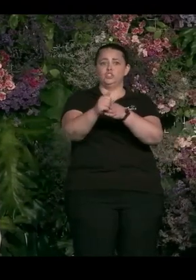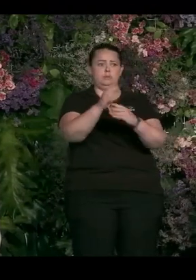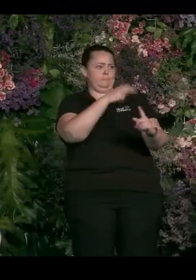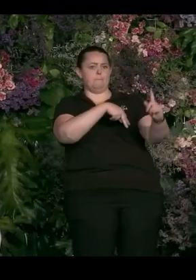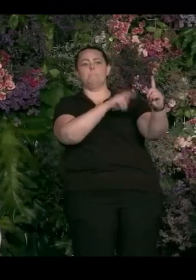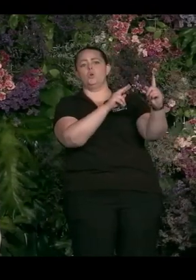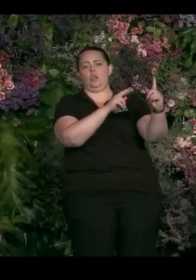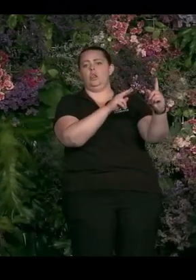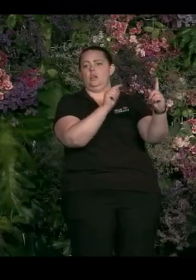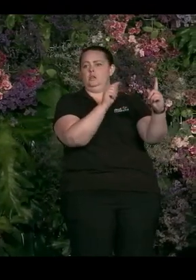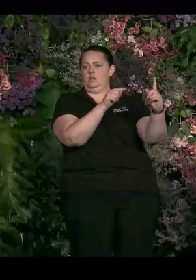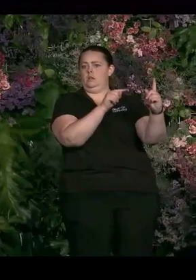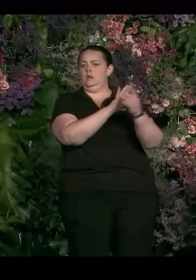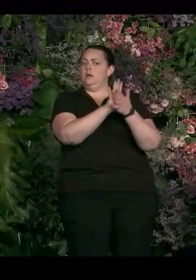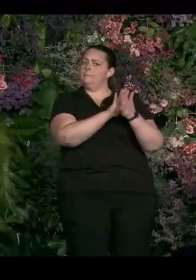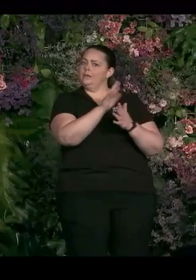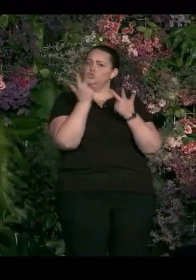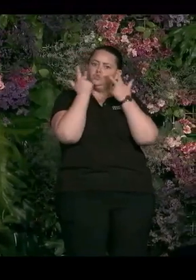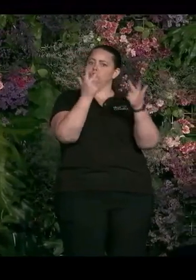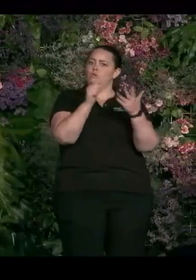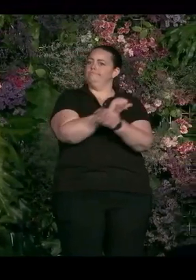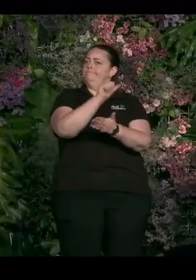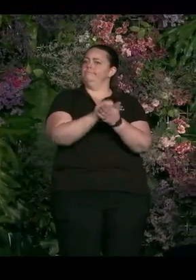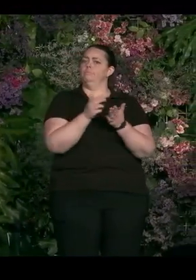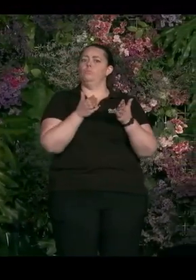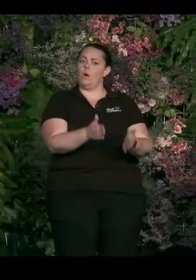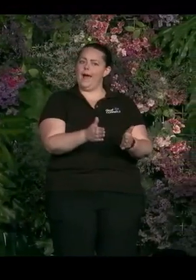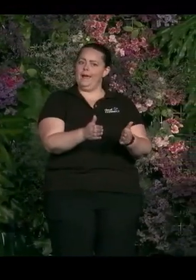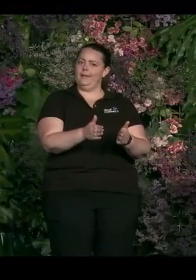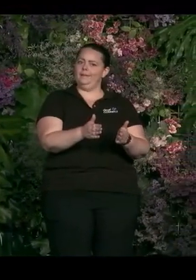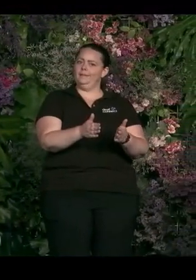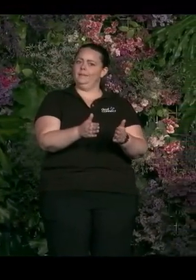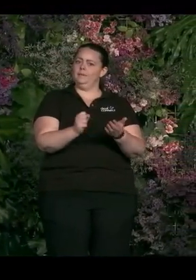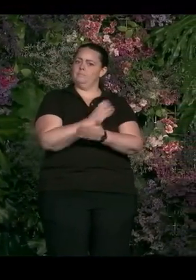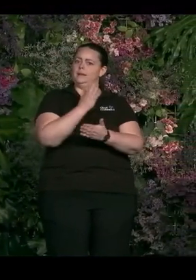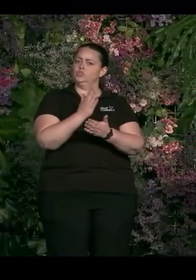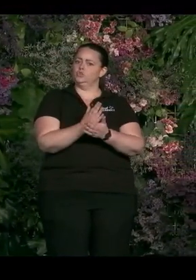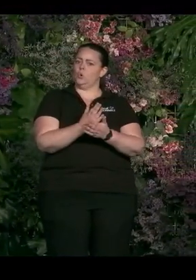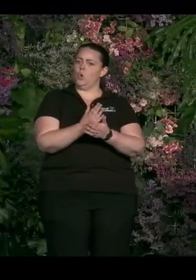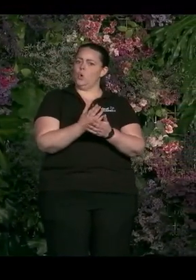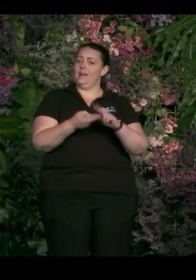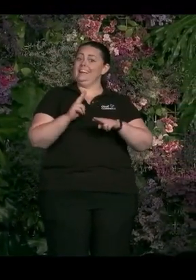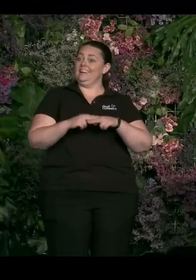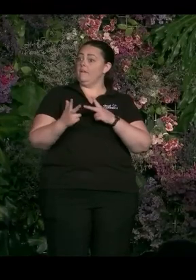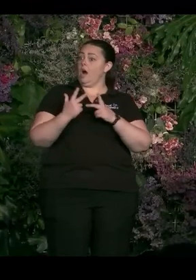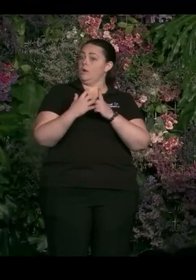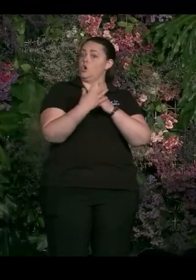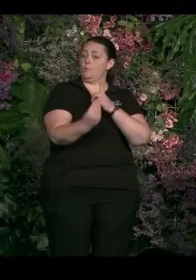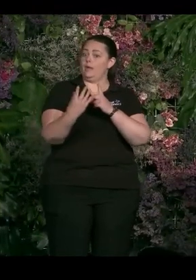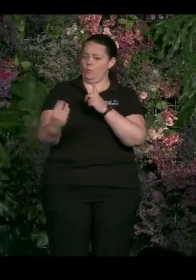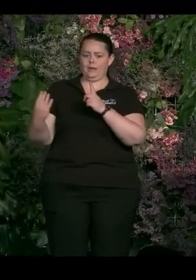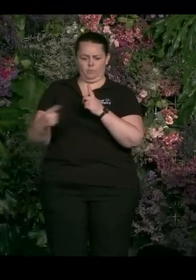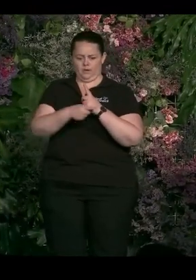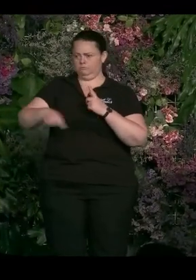modelling all of those behaviours, but it's important for our communities. I mean, having a job in public service, you know, you're on a good wicket and it's